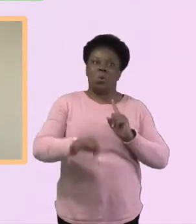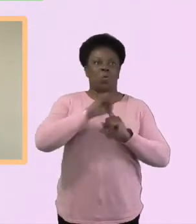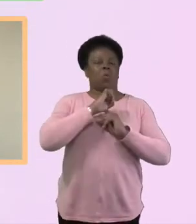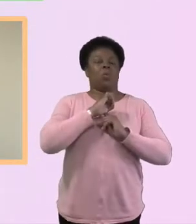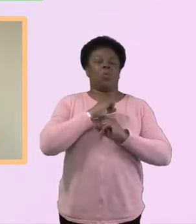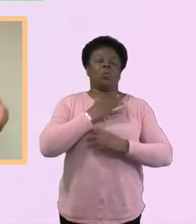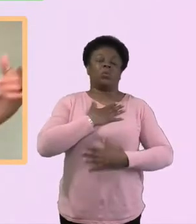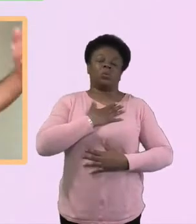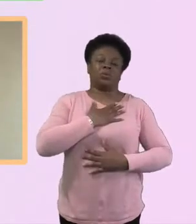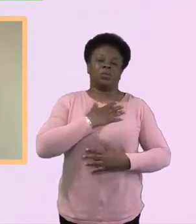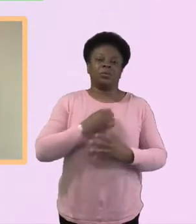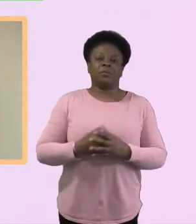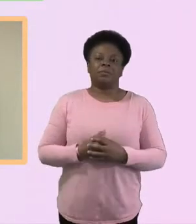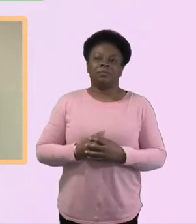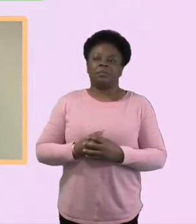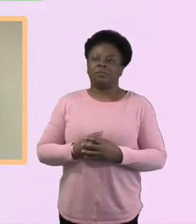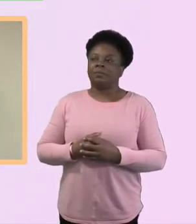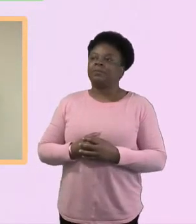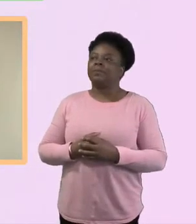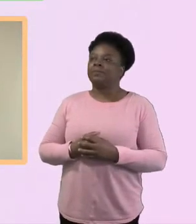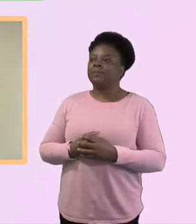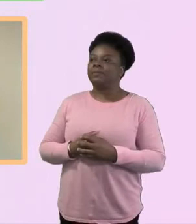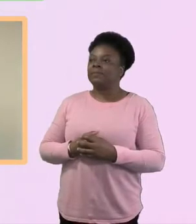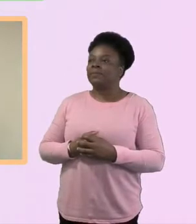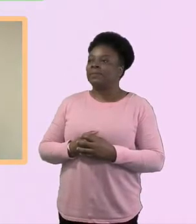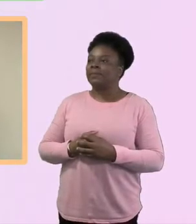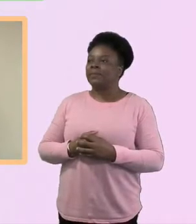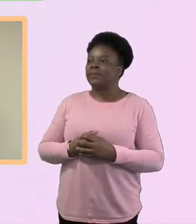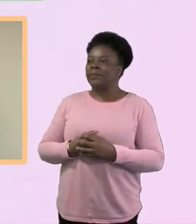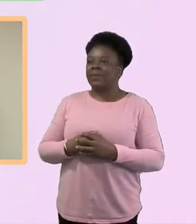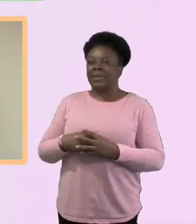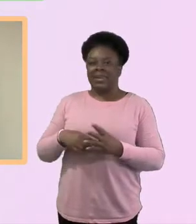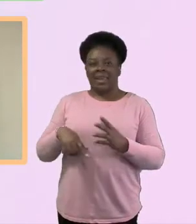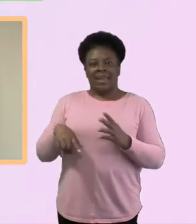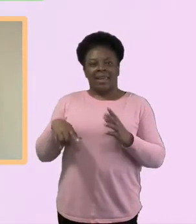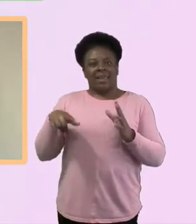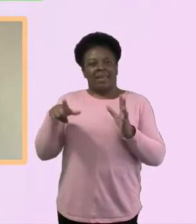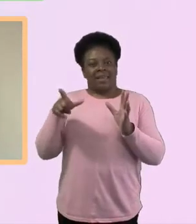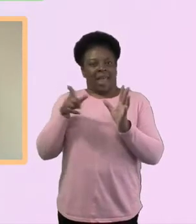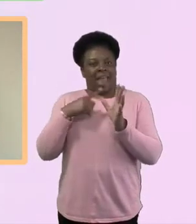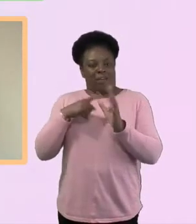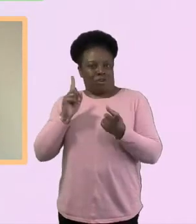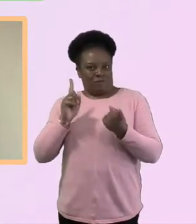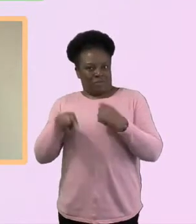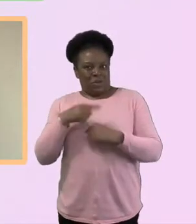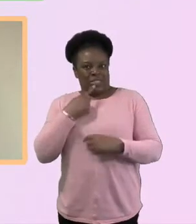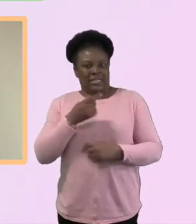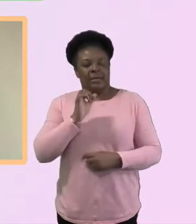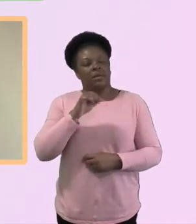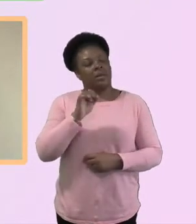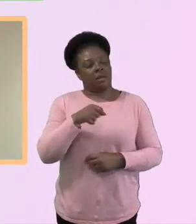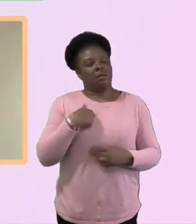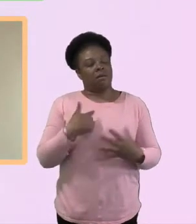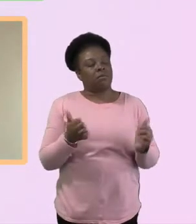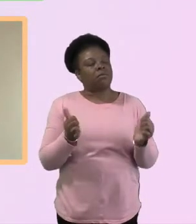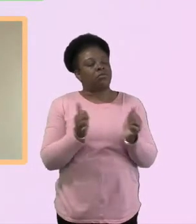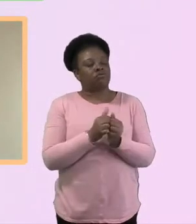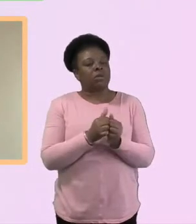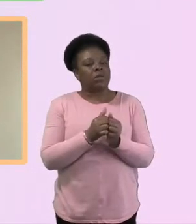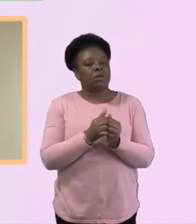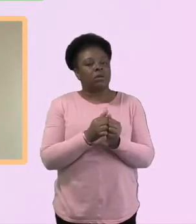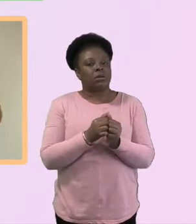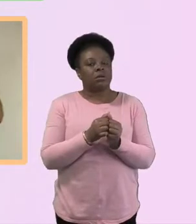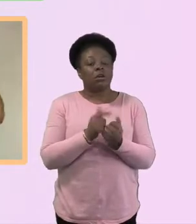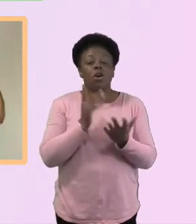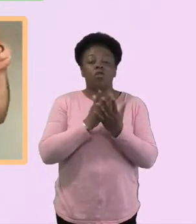Yeah, I think I'd agree very much in terms of the relationships. But I think beyond, think one of the things that really caught me about what they were all saying